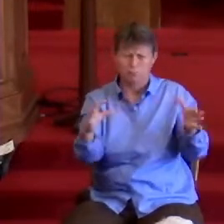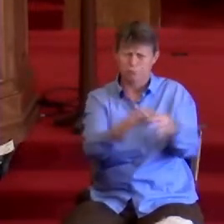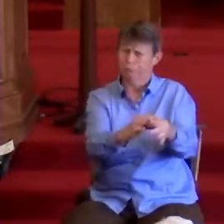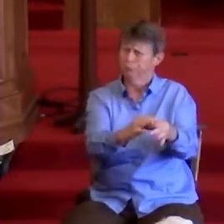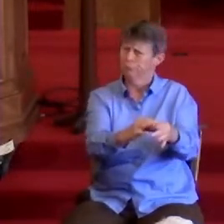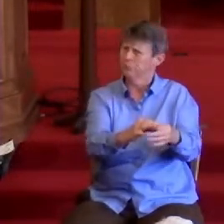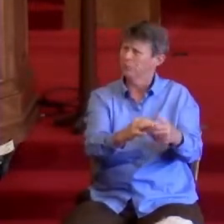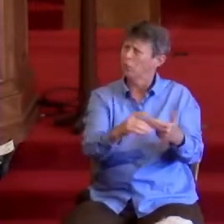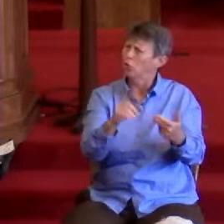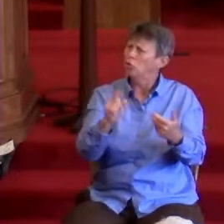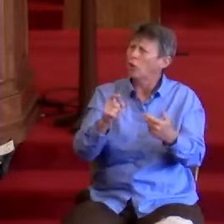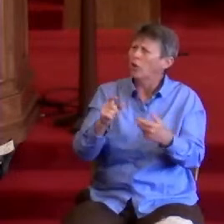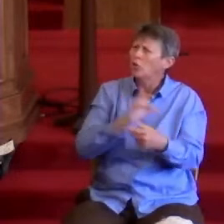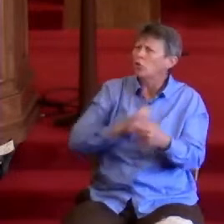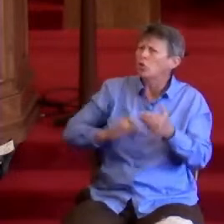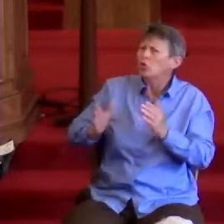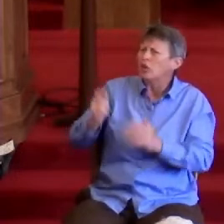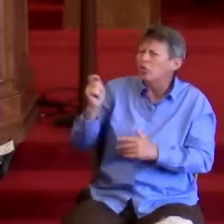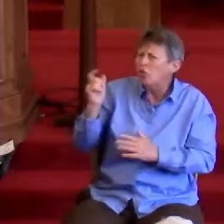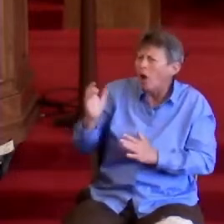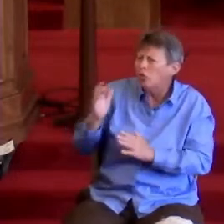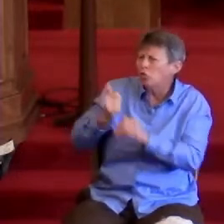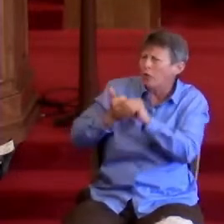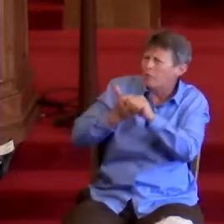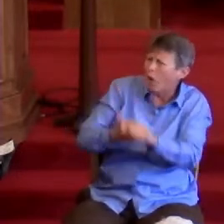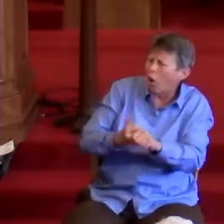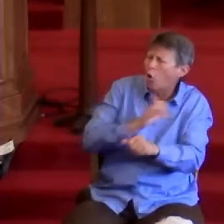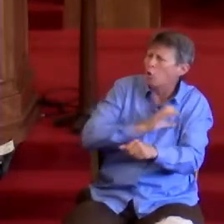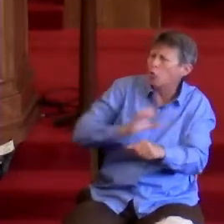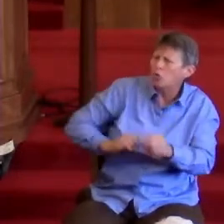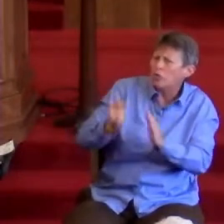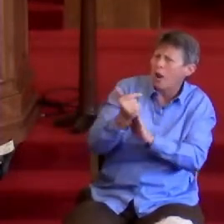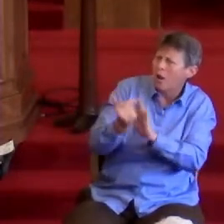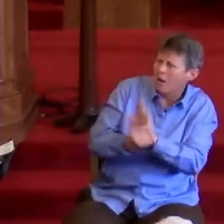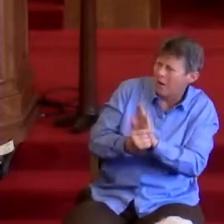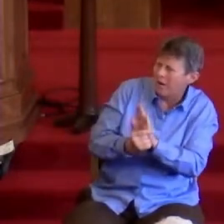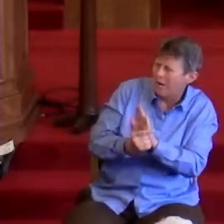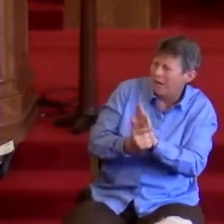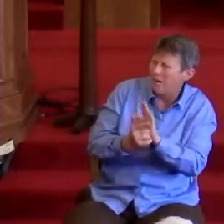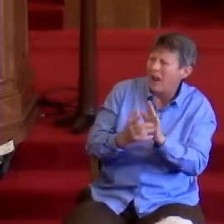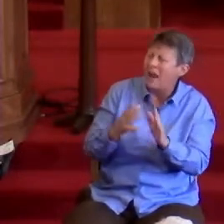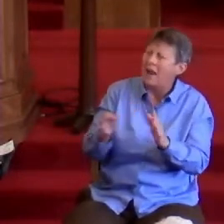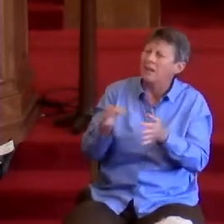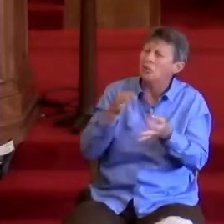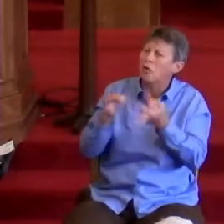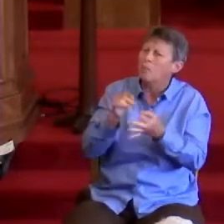by Christian judges and descriptions of real Americans.